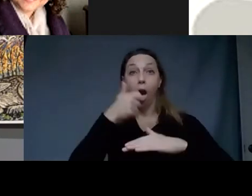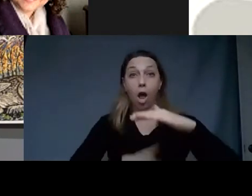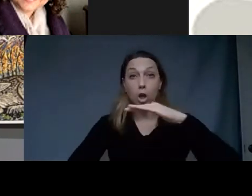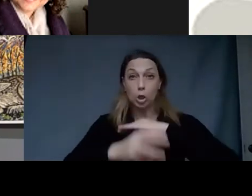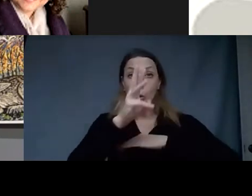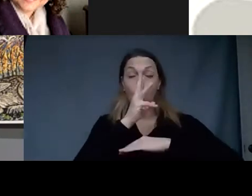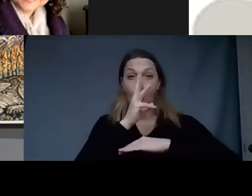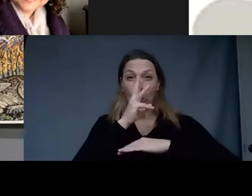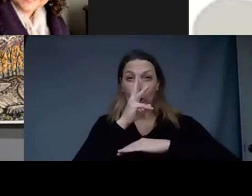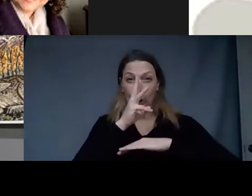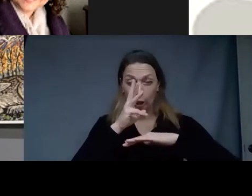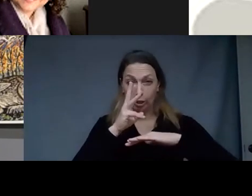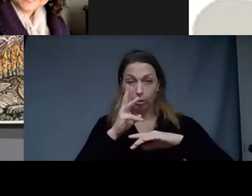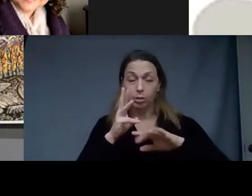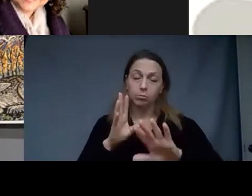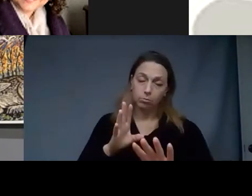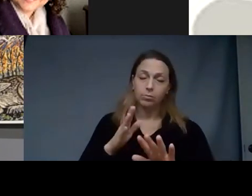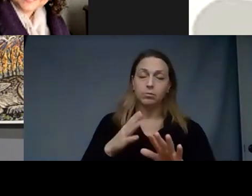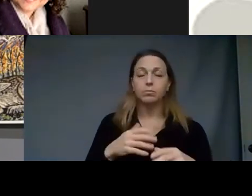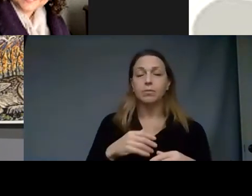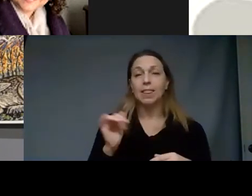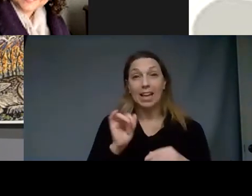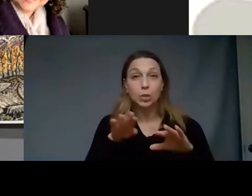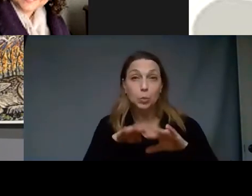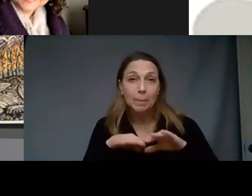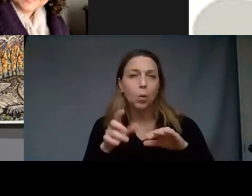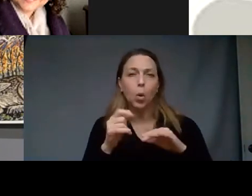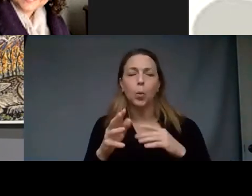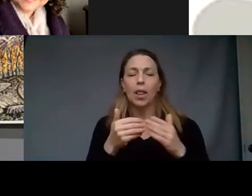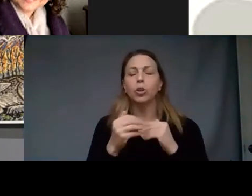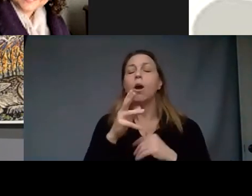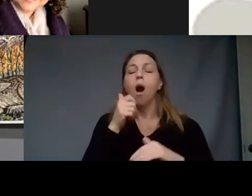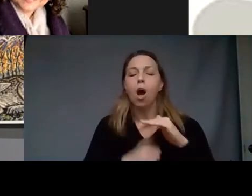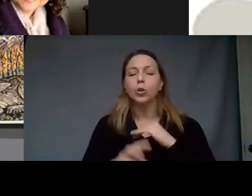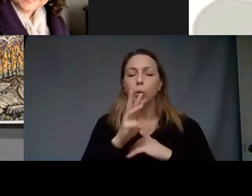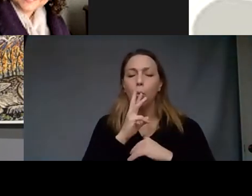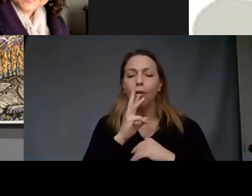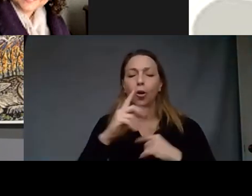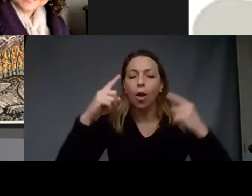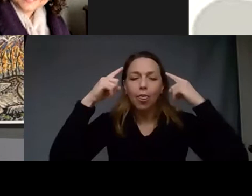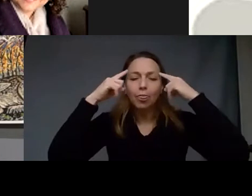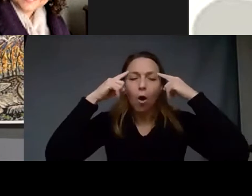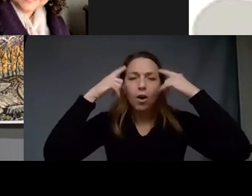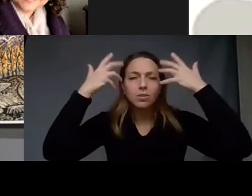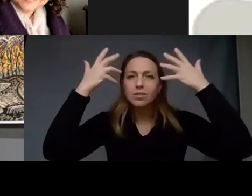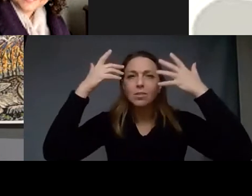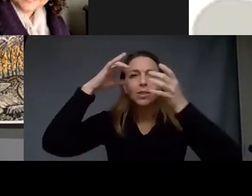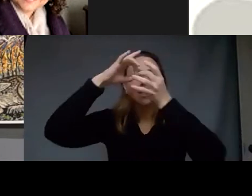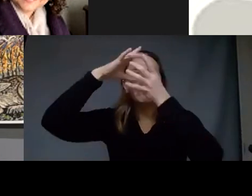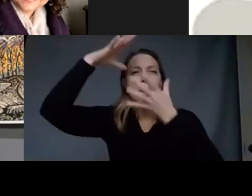at least my experience swimming it takes the mind to a certain place